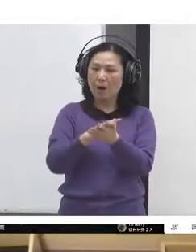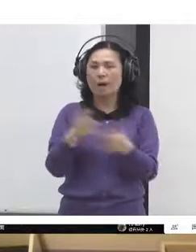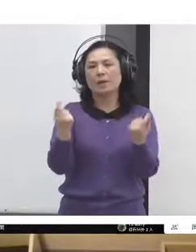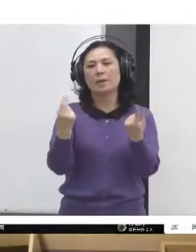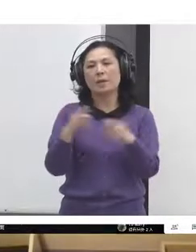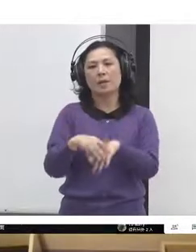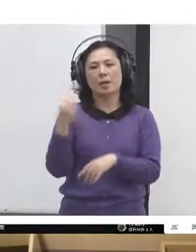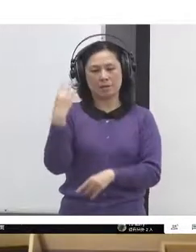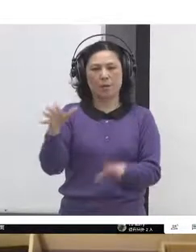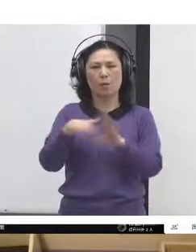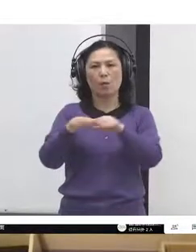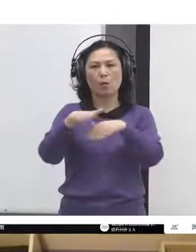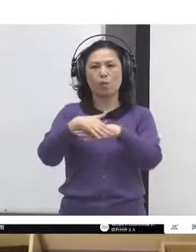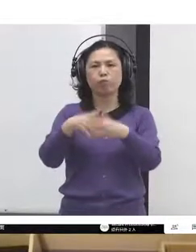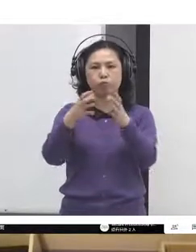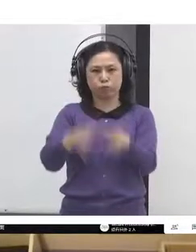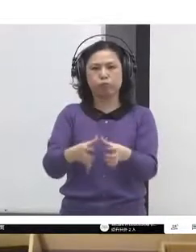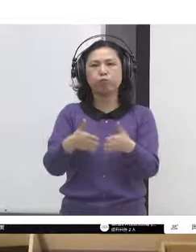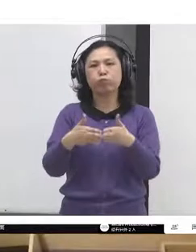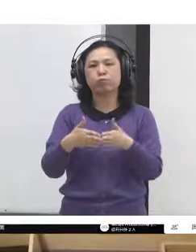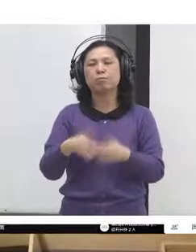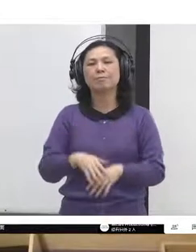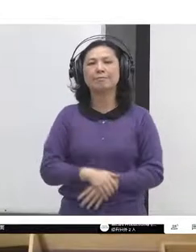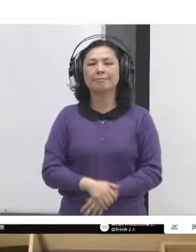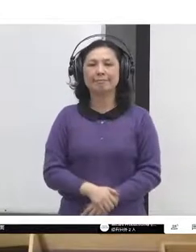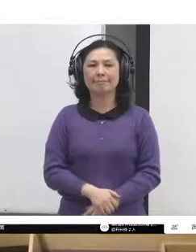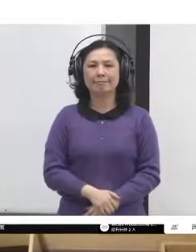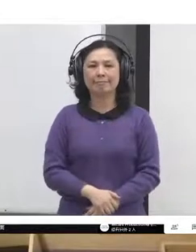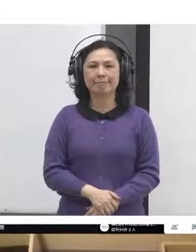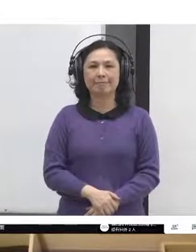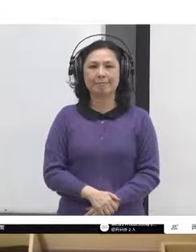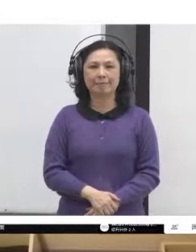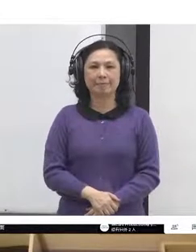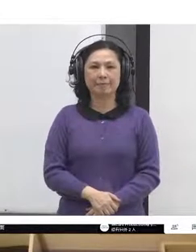relatedness within human beings. Next slide, please, Liz.